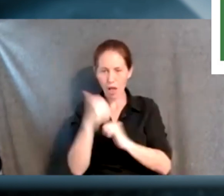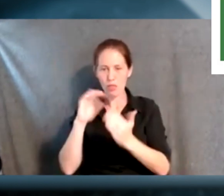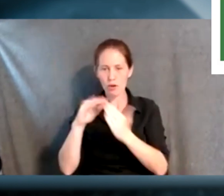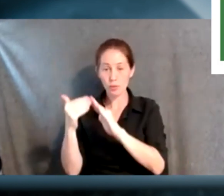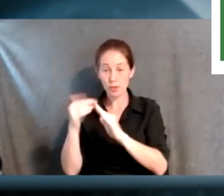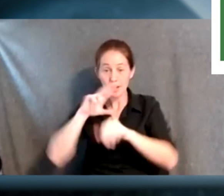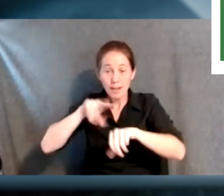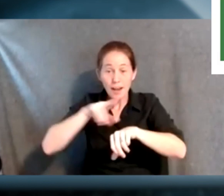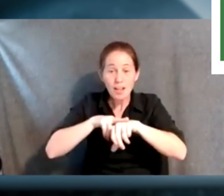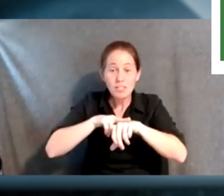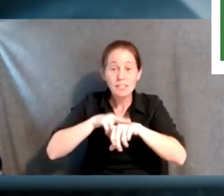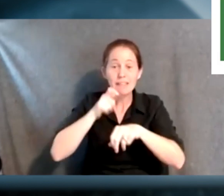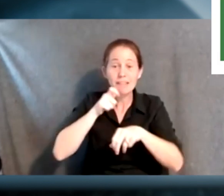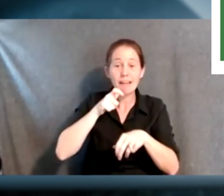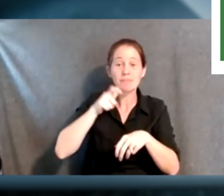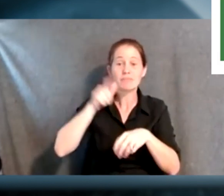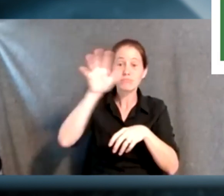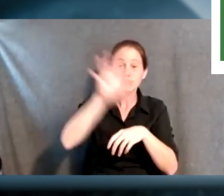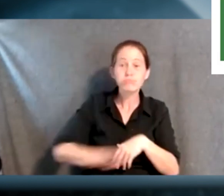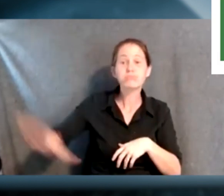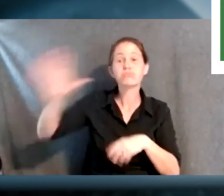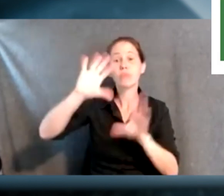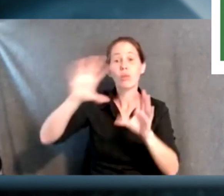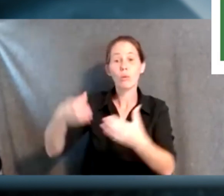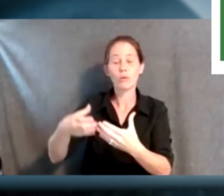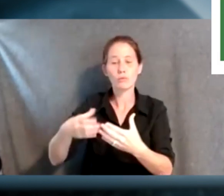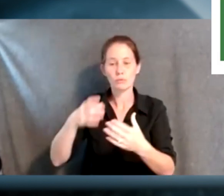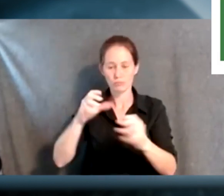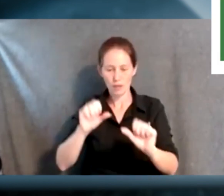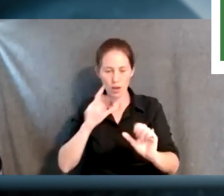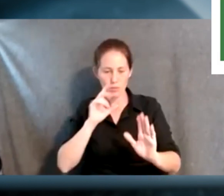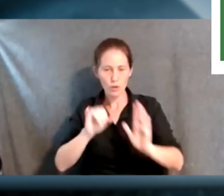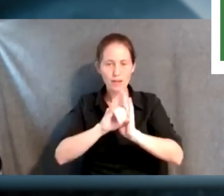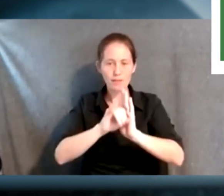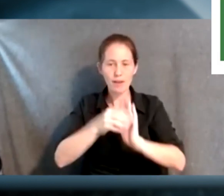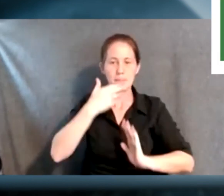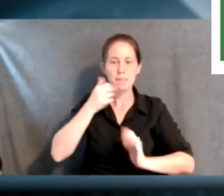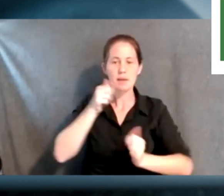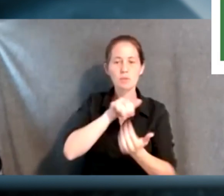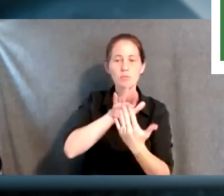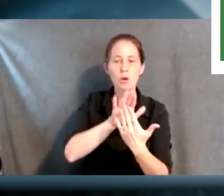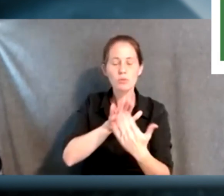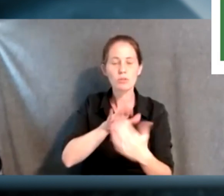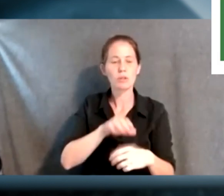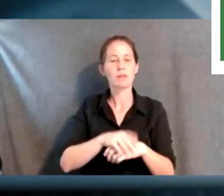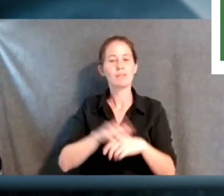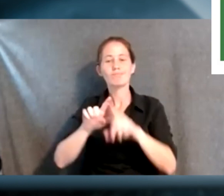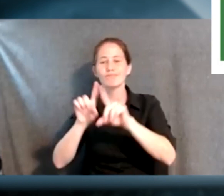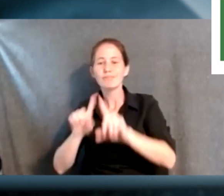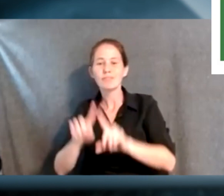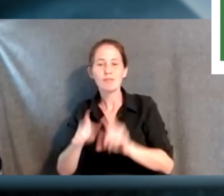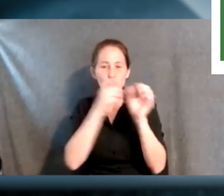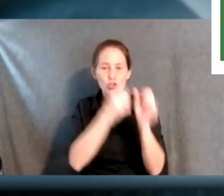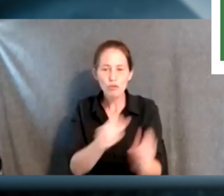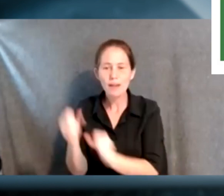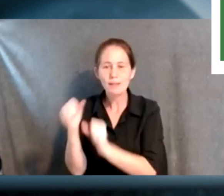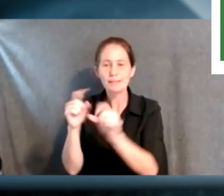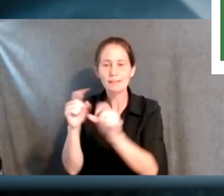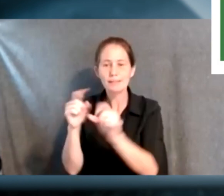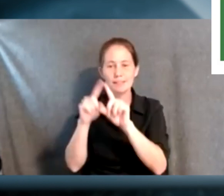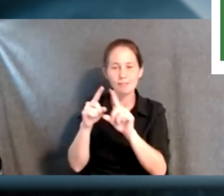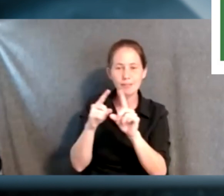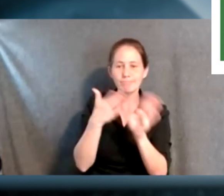and internationally in terms of identifying best practices and different tactics and strategies that we might